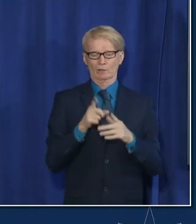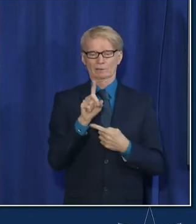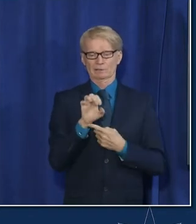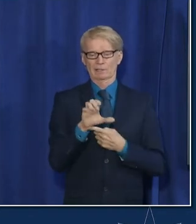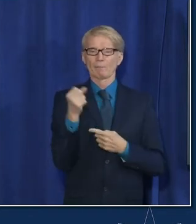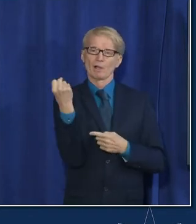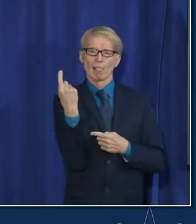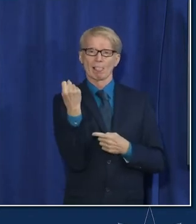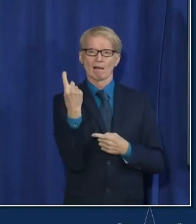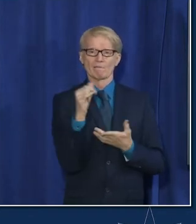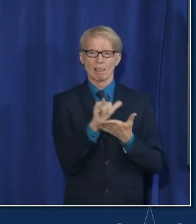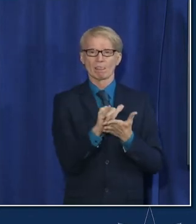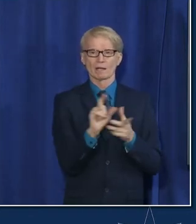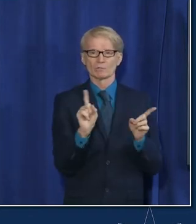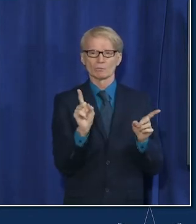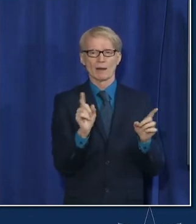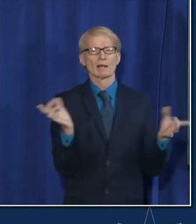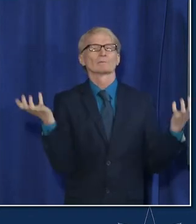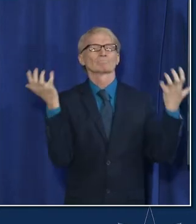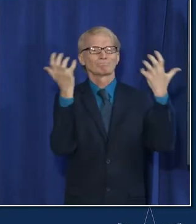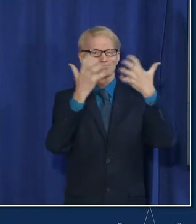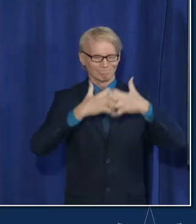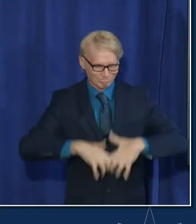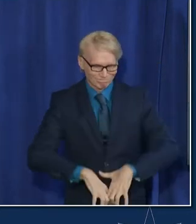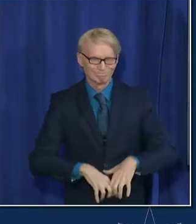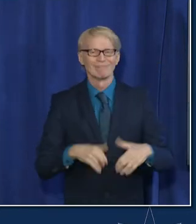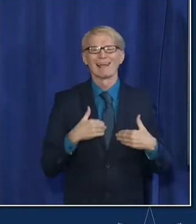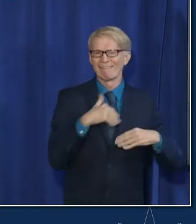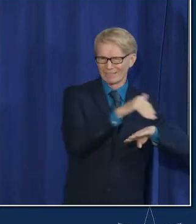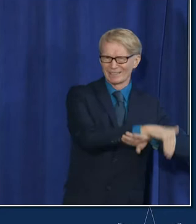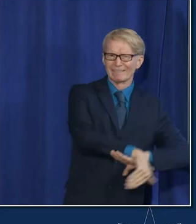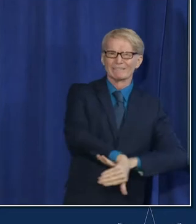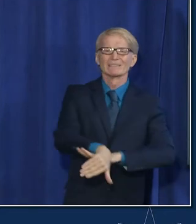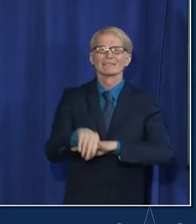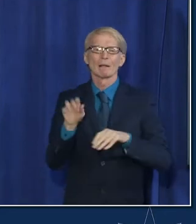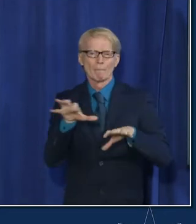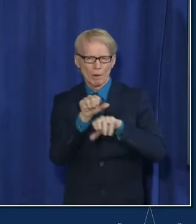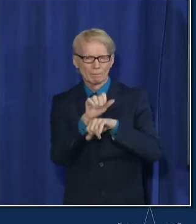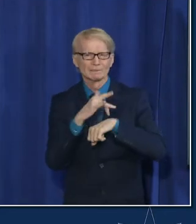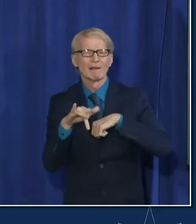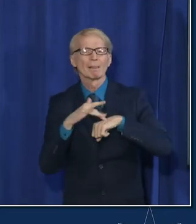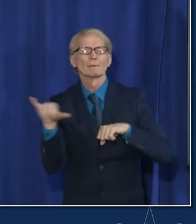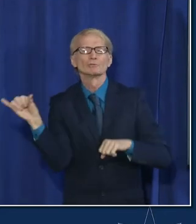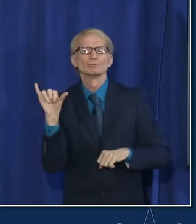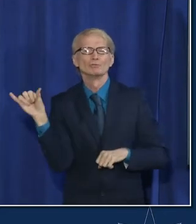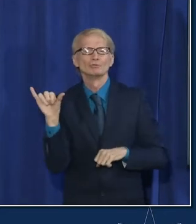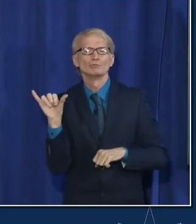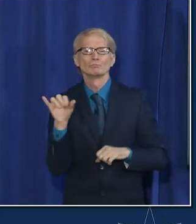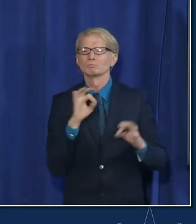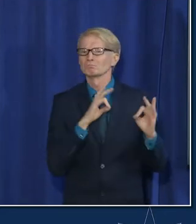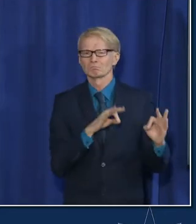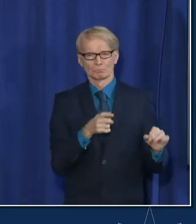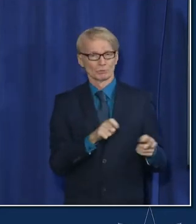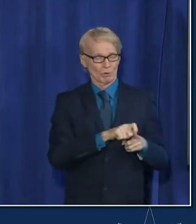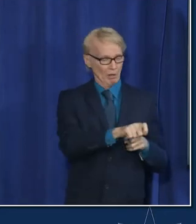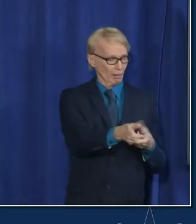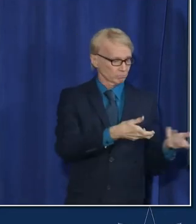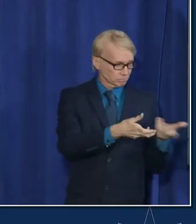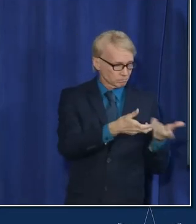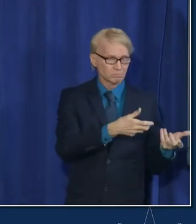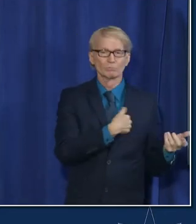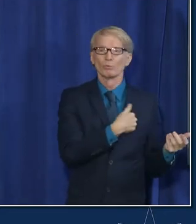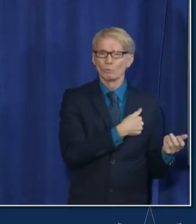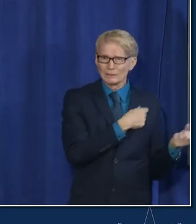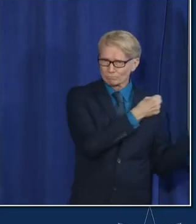11th that is in concert with already having evening availability uh and it's just you know it's you call that number we bring a